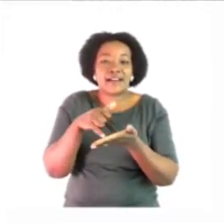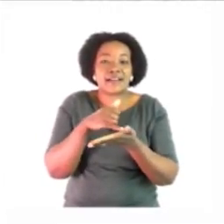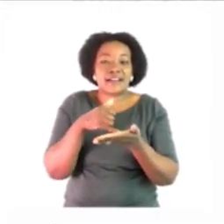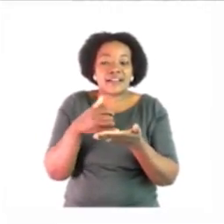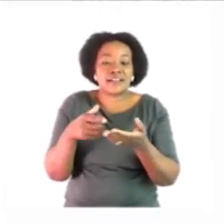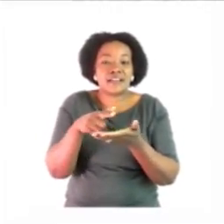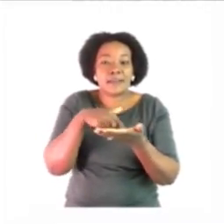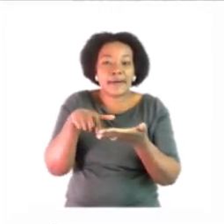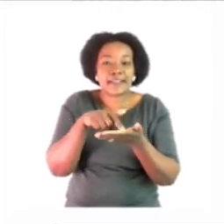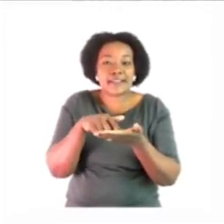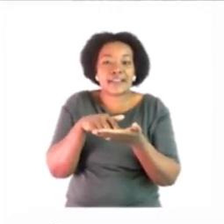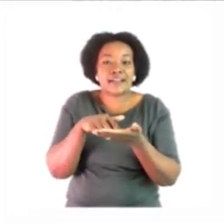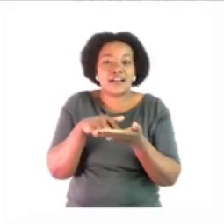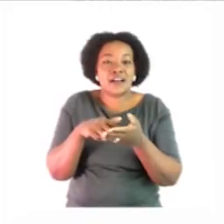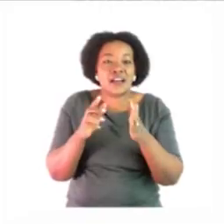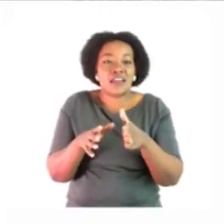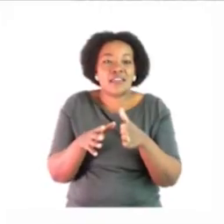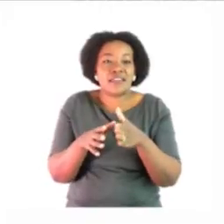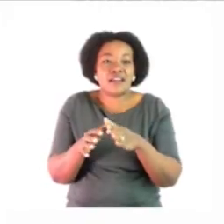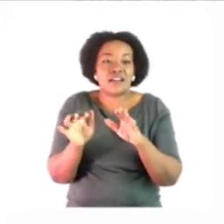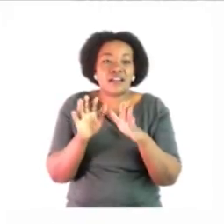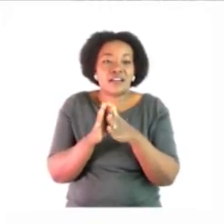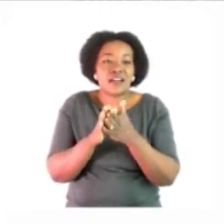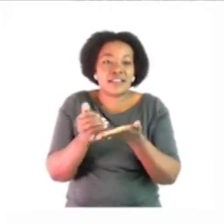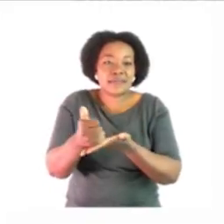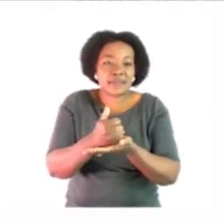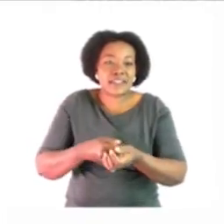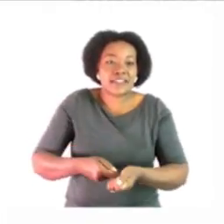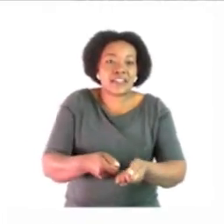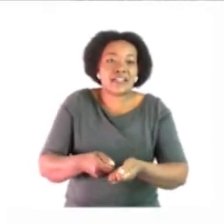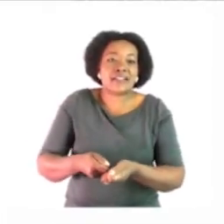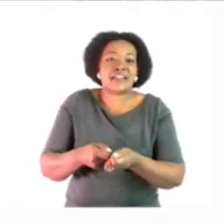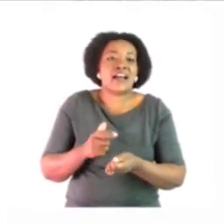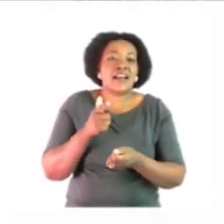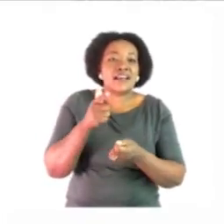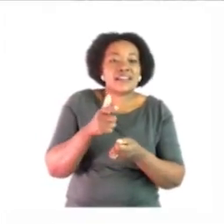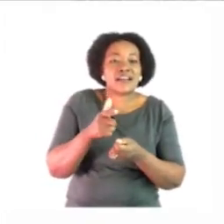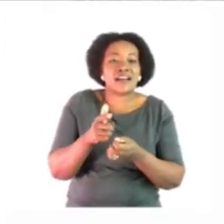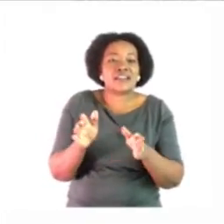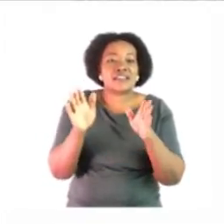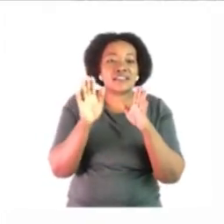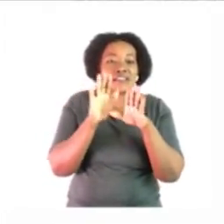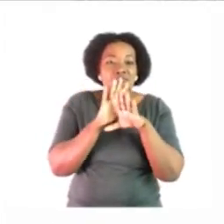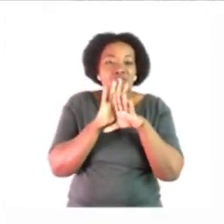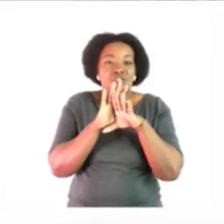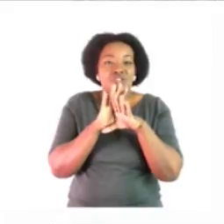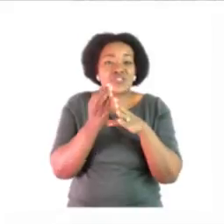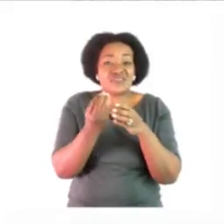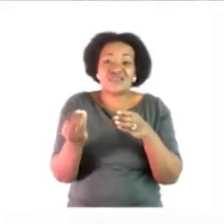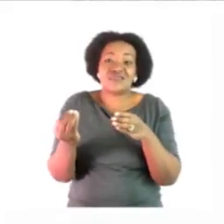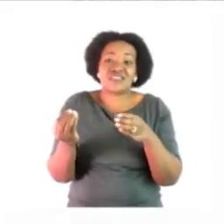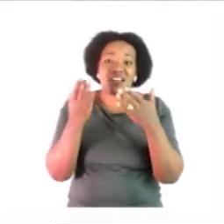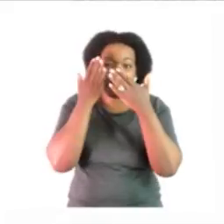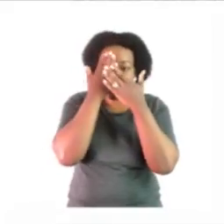sometimes she hovers later on she makes sure her children have a bath